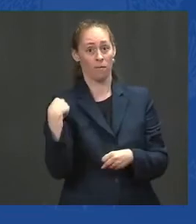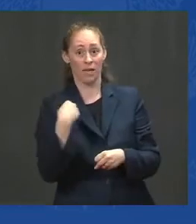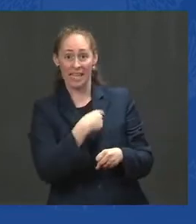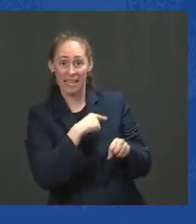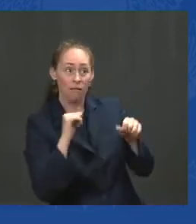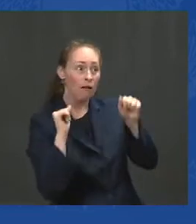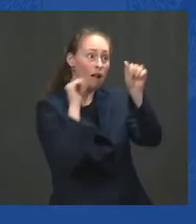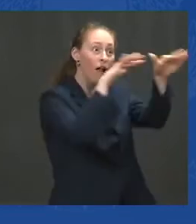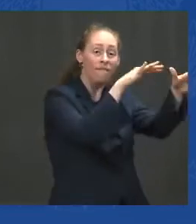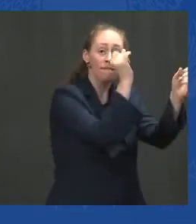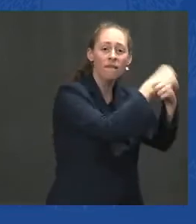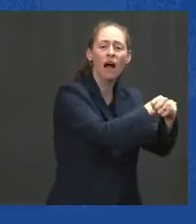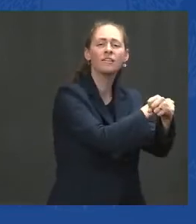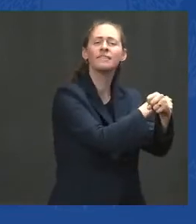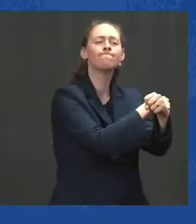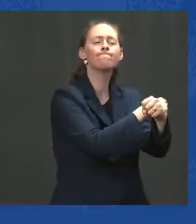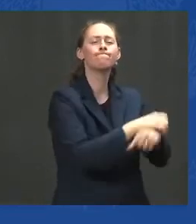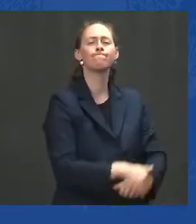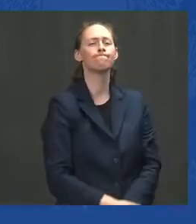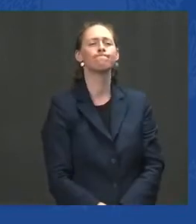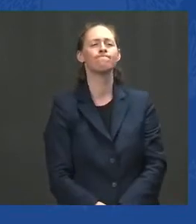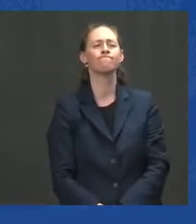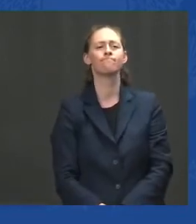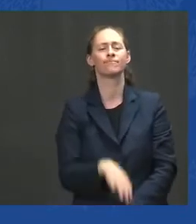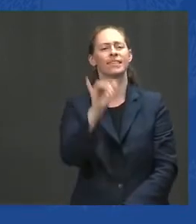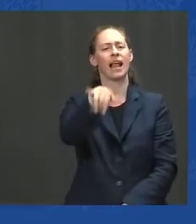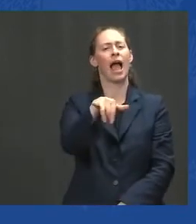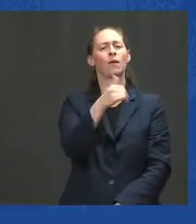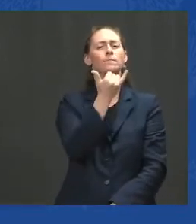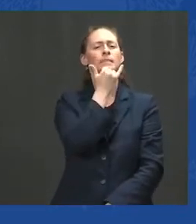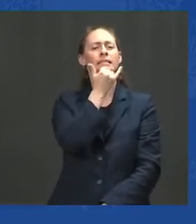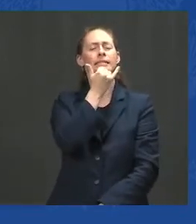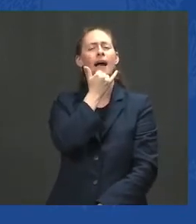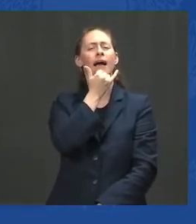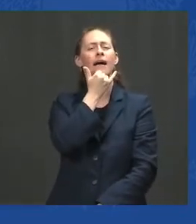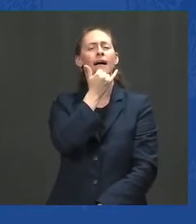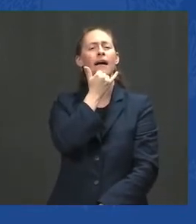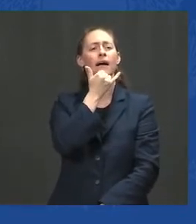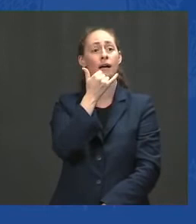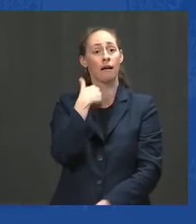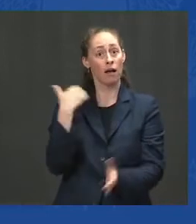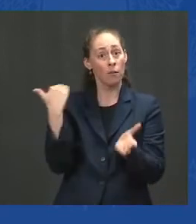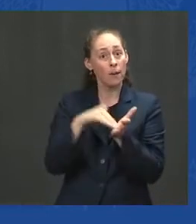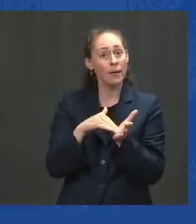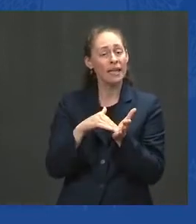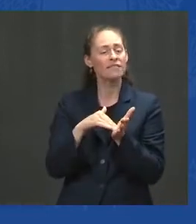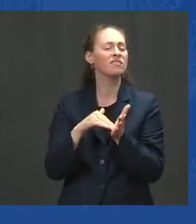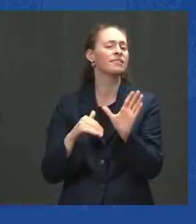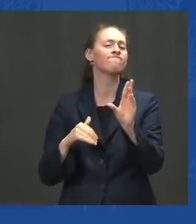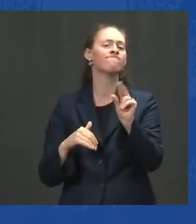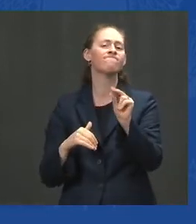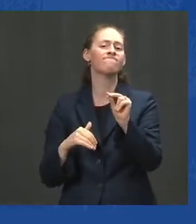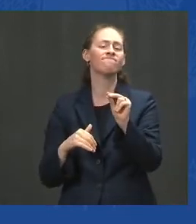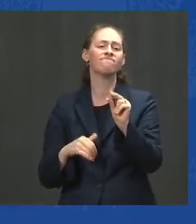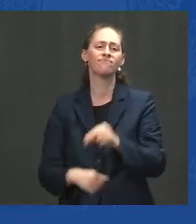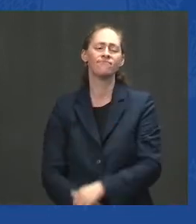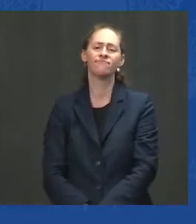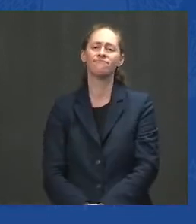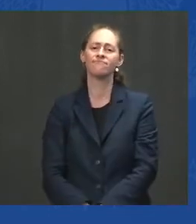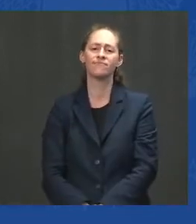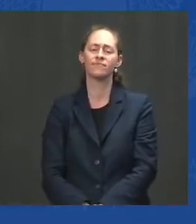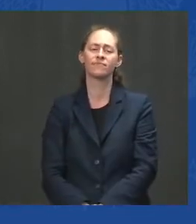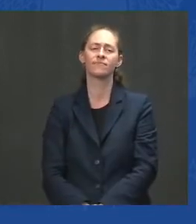Those are the mistakes we cannot continue to repeat because we have significant, vital interests in the world